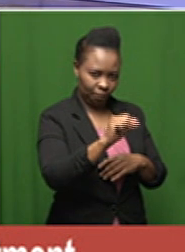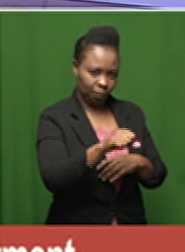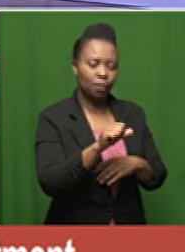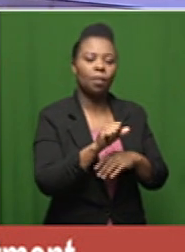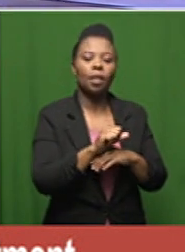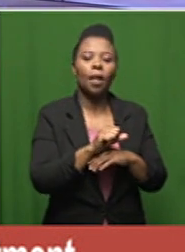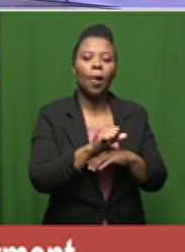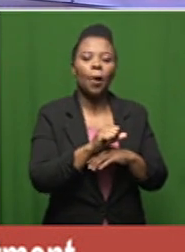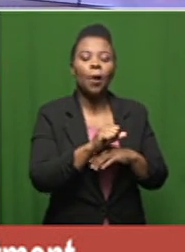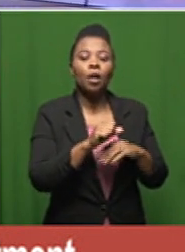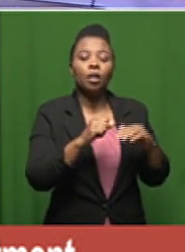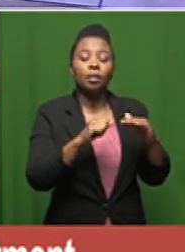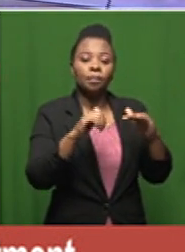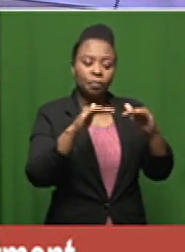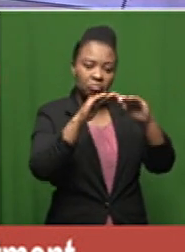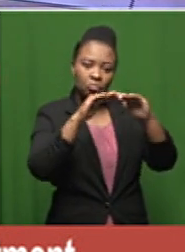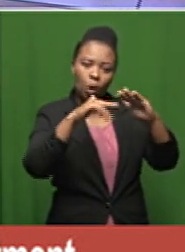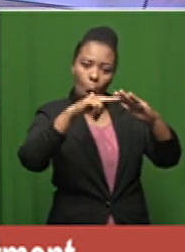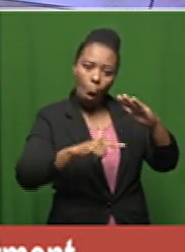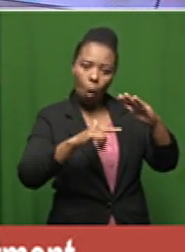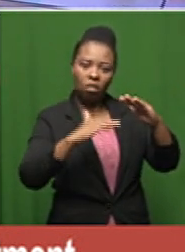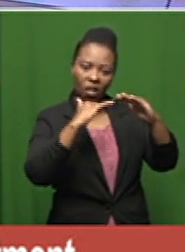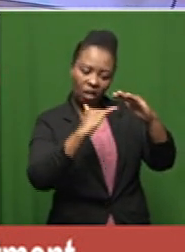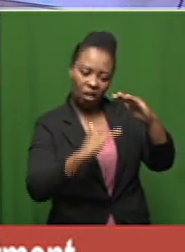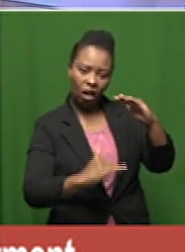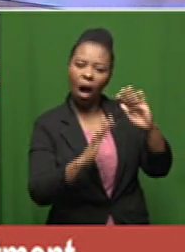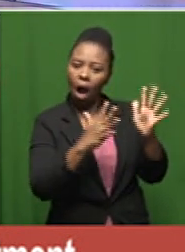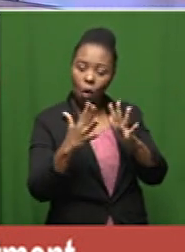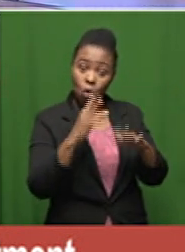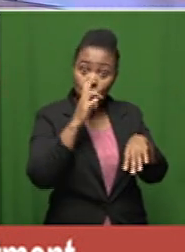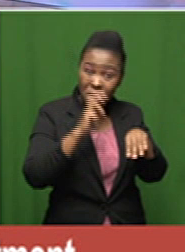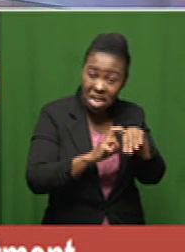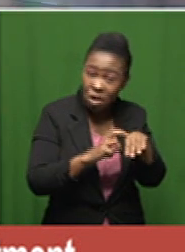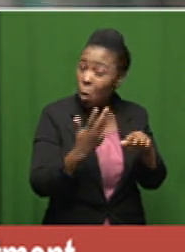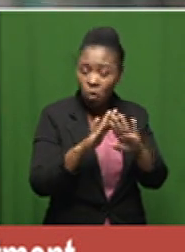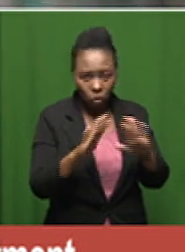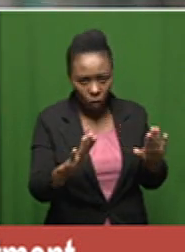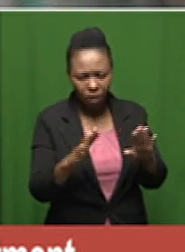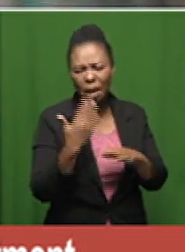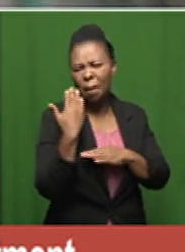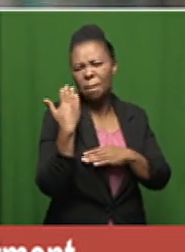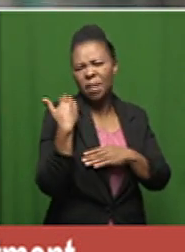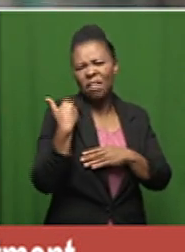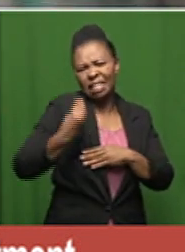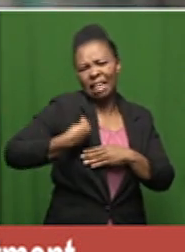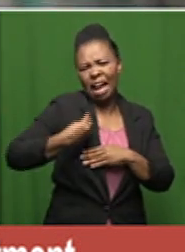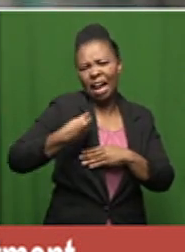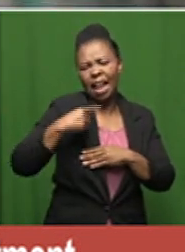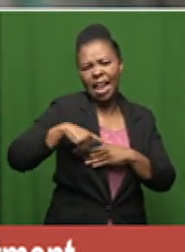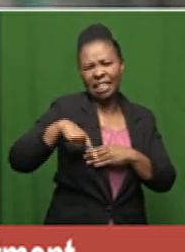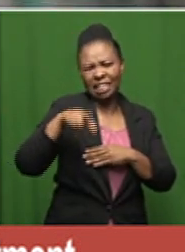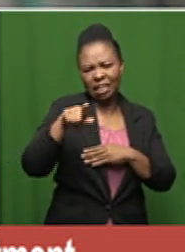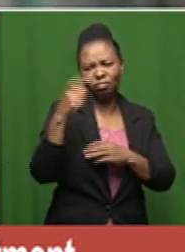measure of how low your oxygen levels actually are and do you actually require it the previous young lady uh mentioned that